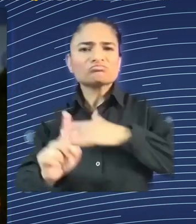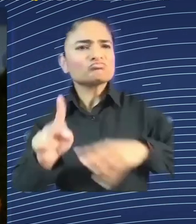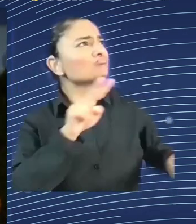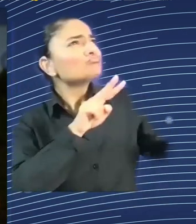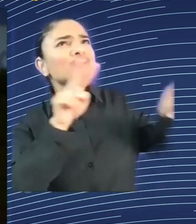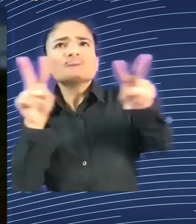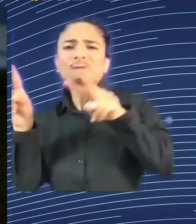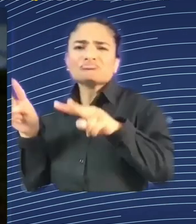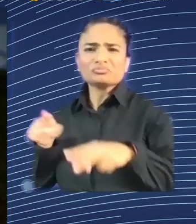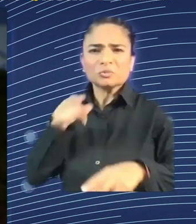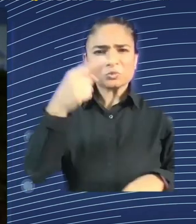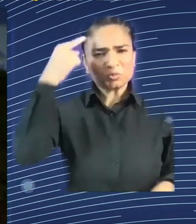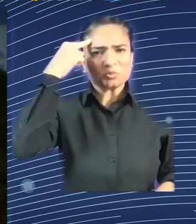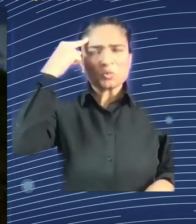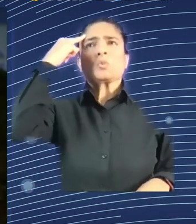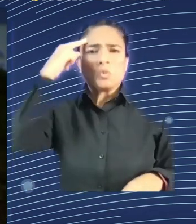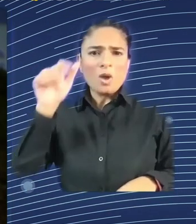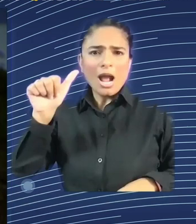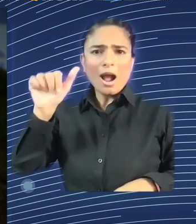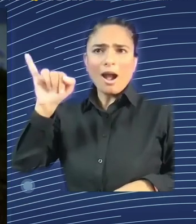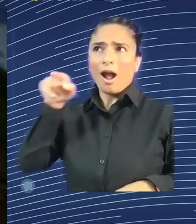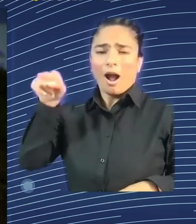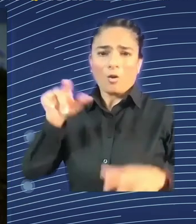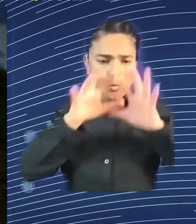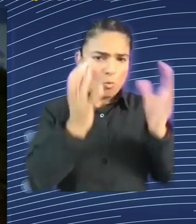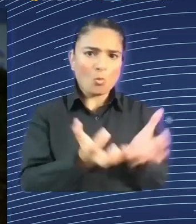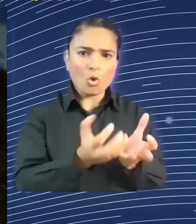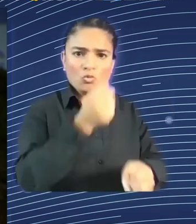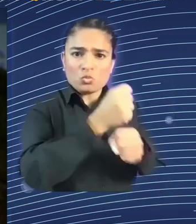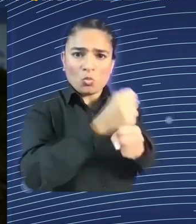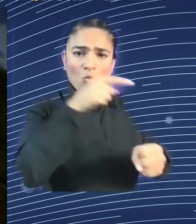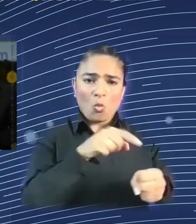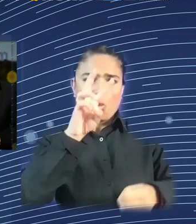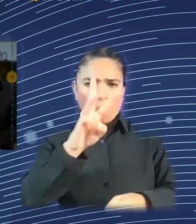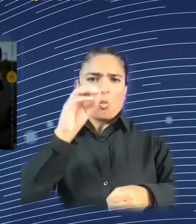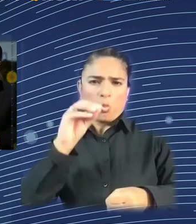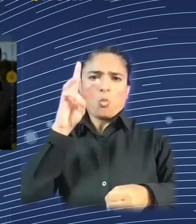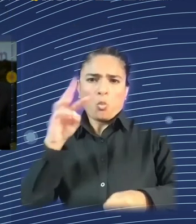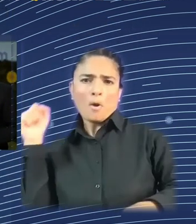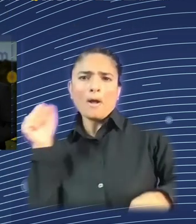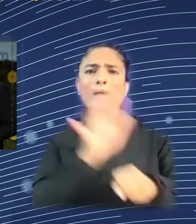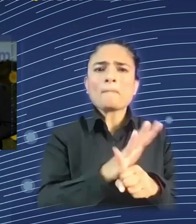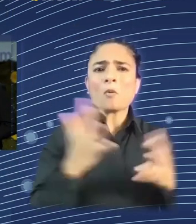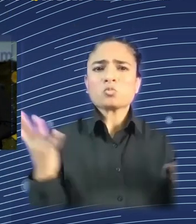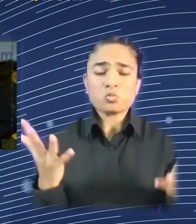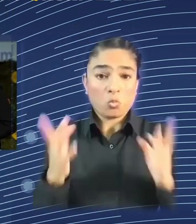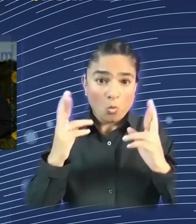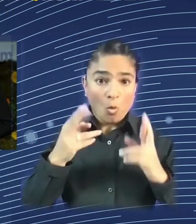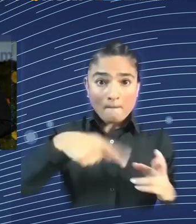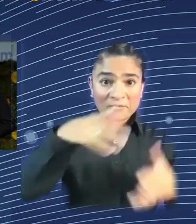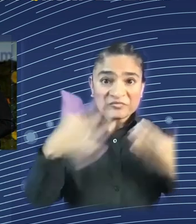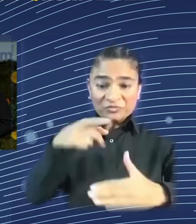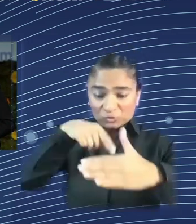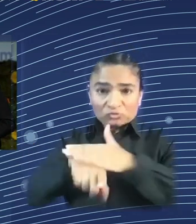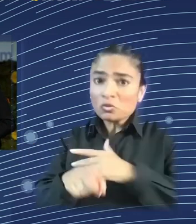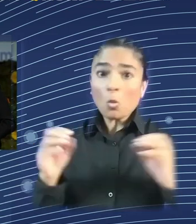the world of work? We hope you participated in the entrance. If not, you still have that possibility. And here they are. You could see some of the